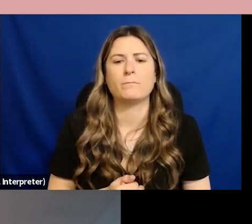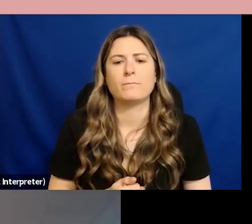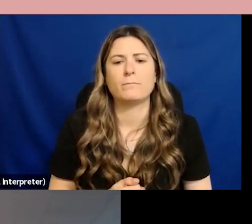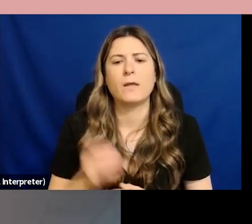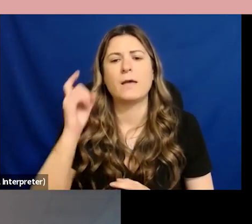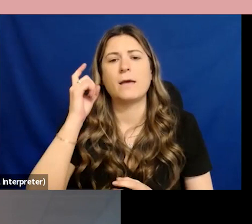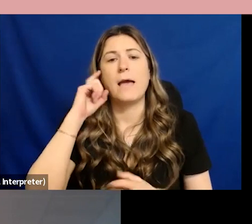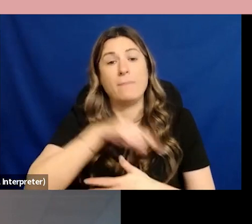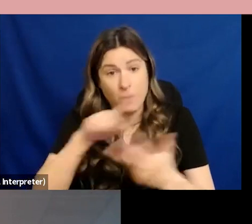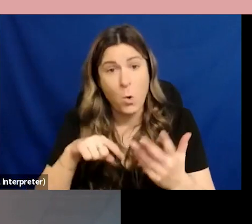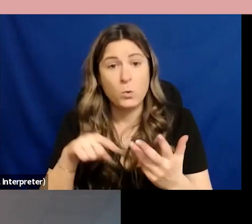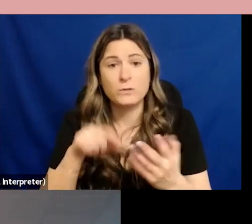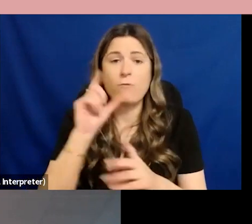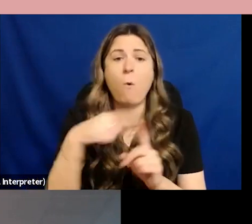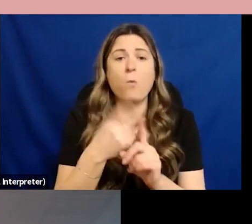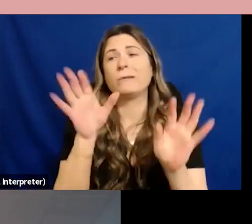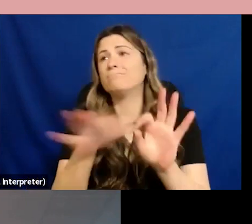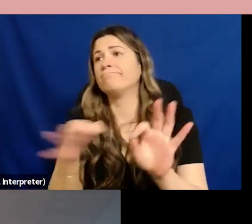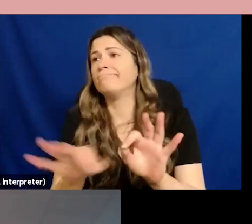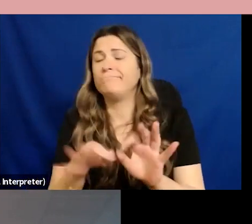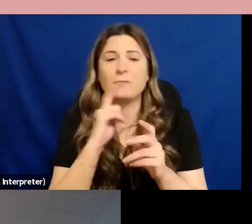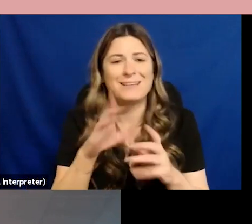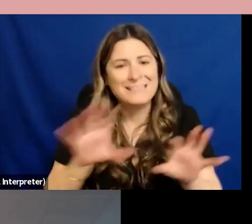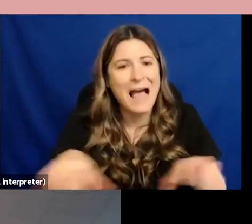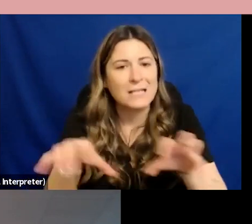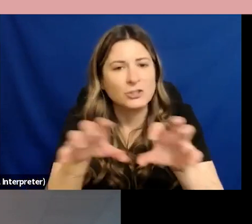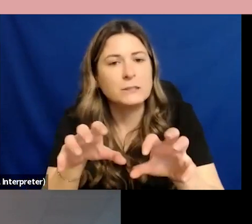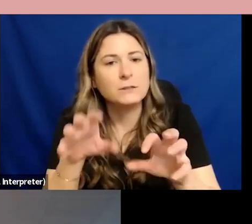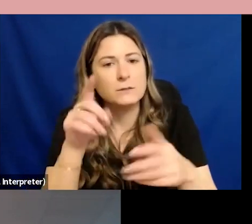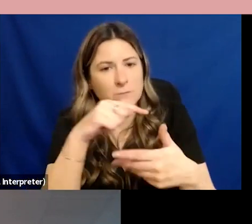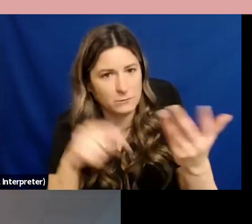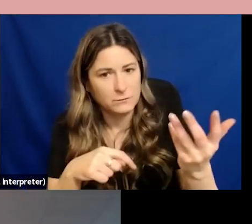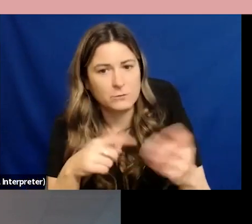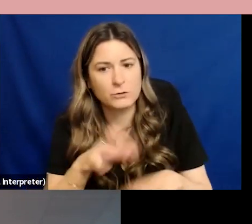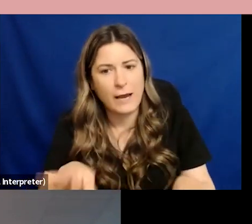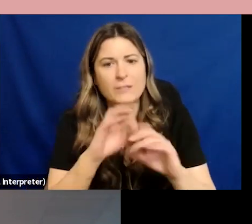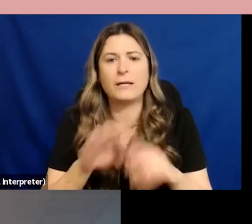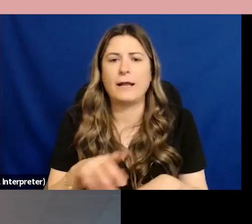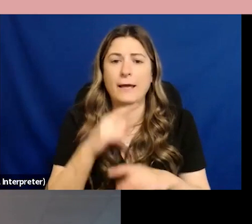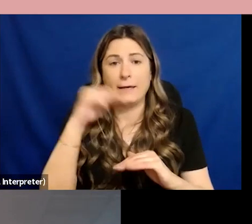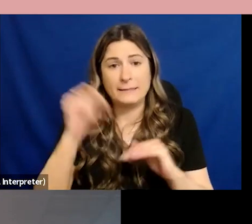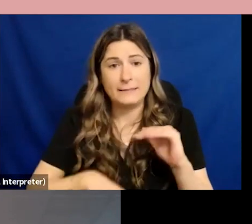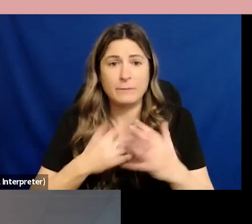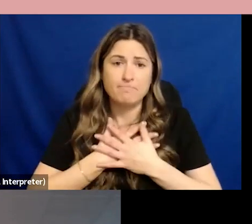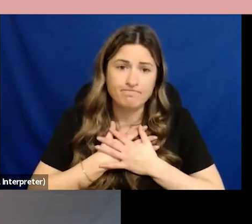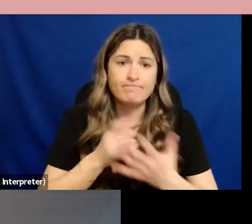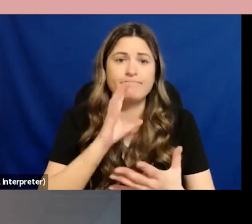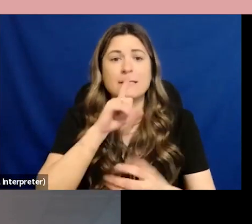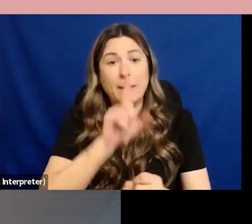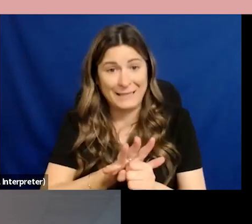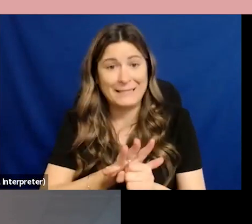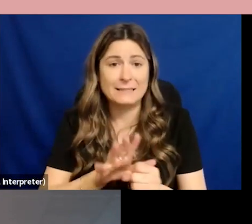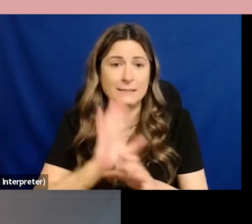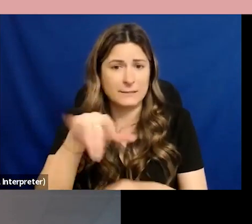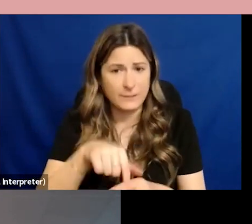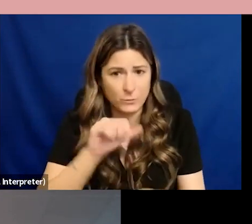and it's something that i'm deeply passionate about and have a very deep personal connection to um as part of this work the province recently announced